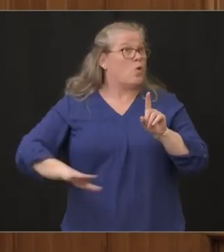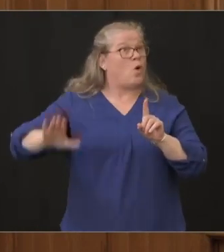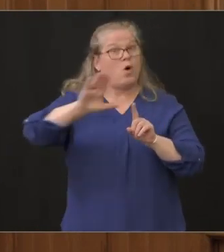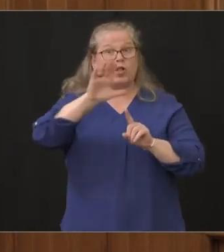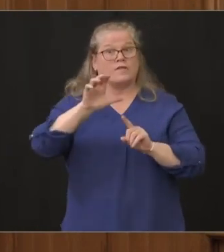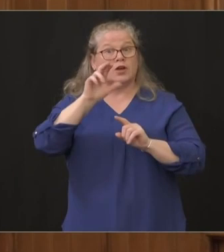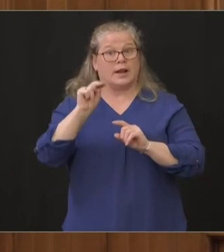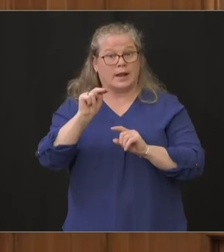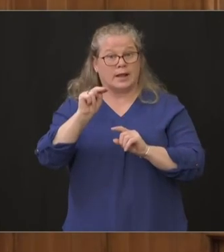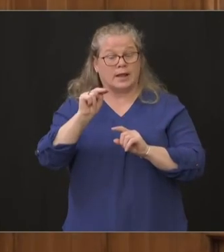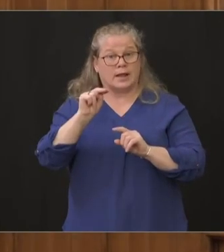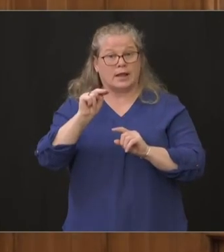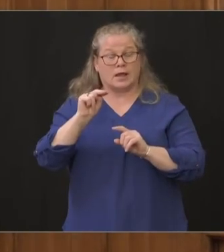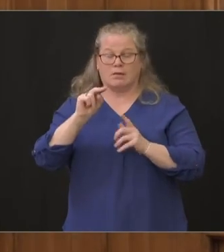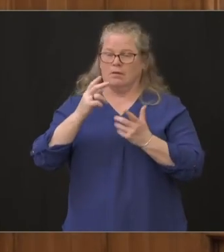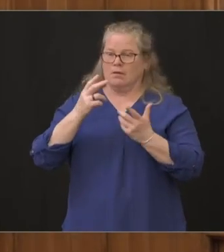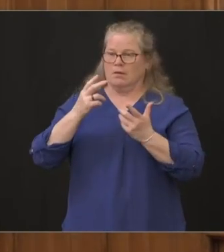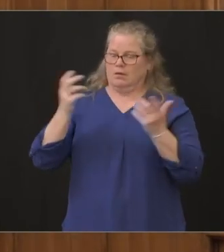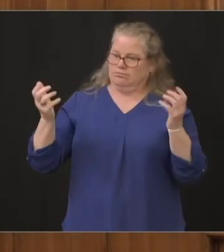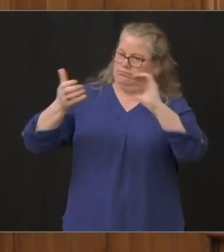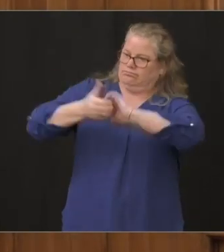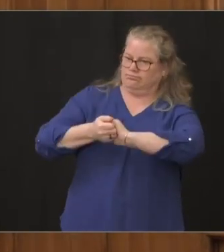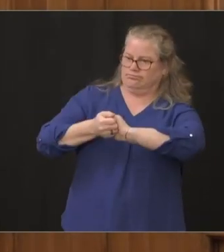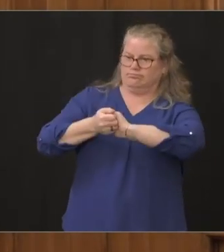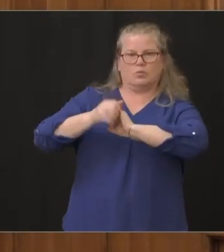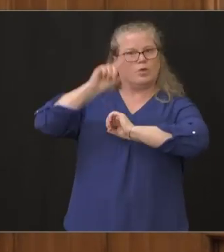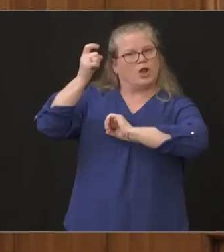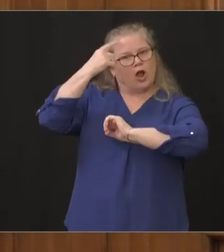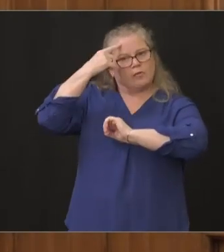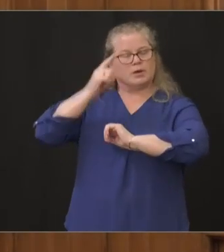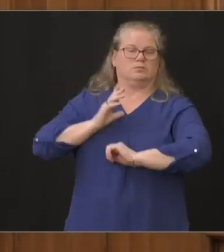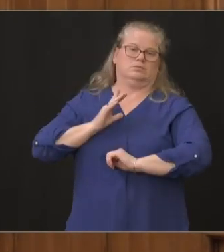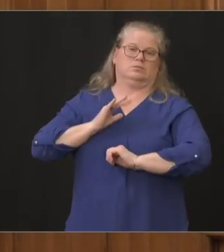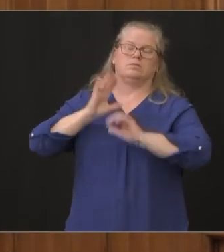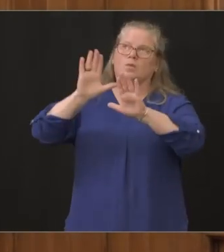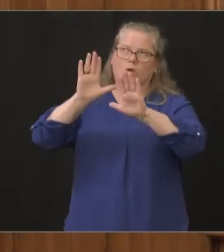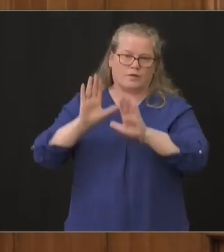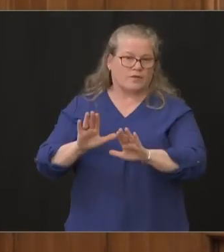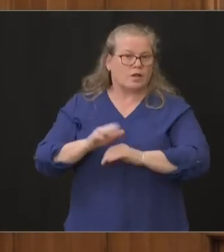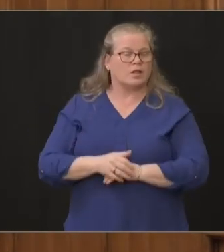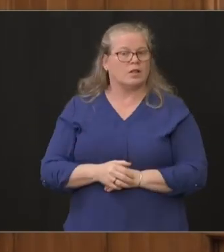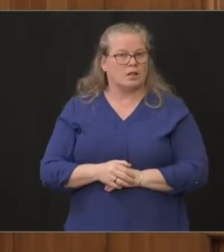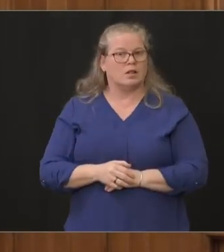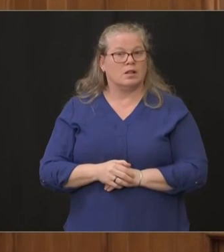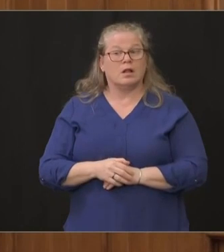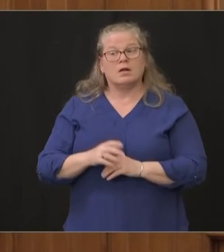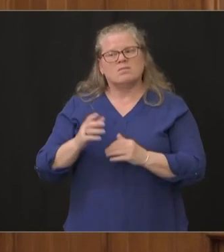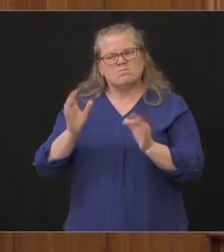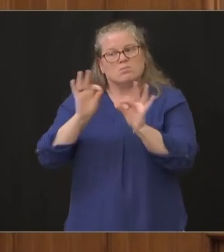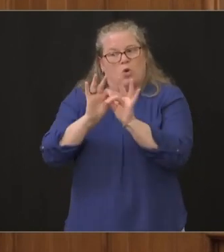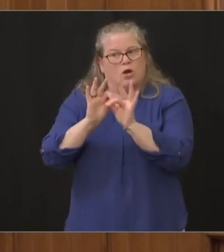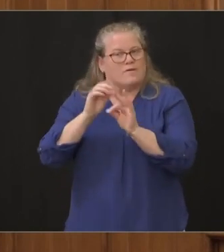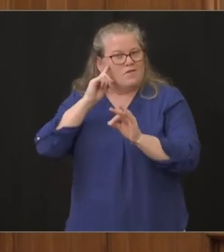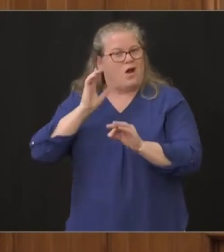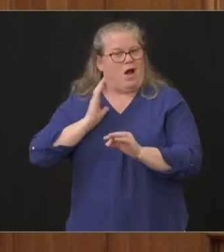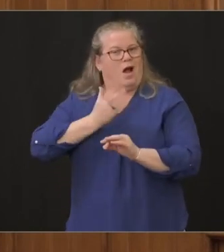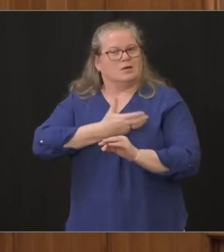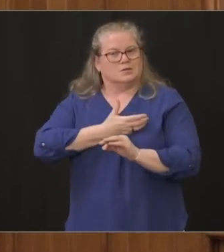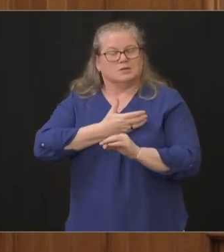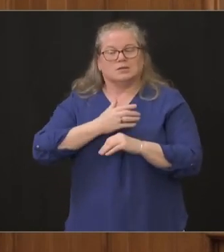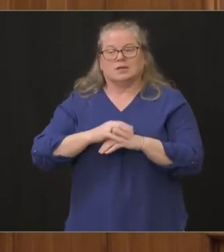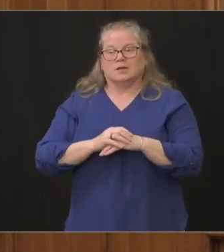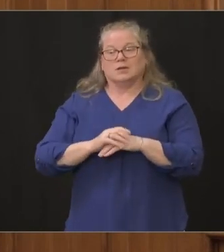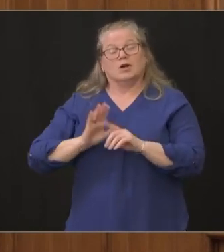the partnership we've had with state government has been absolutely exceptional and it means a tremendous amount to us the executive orders